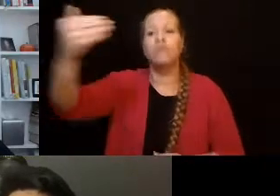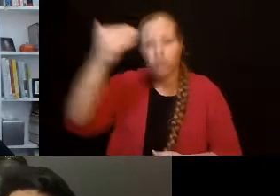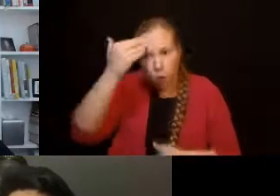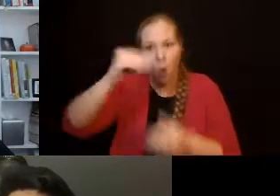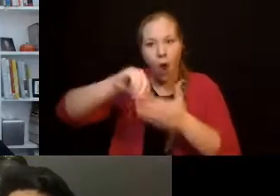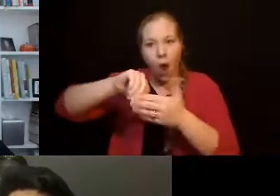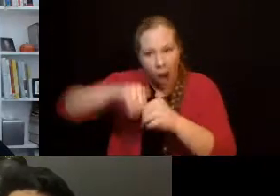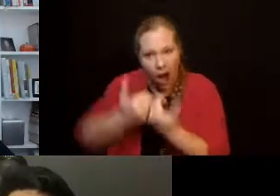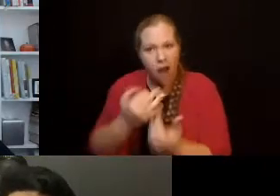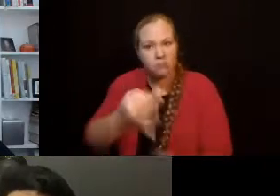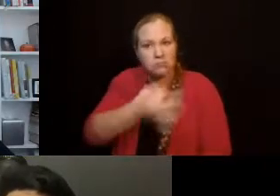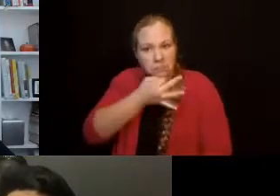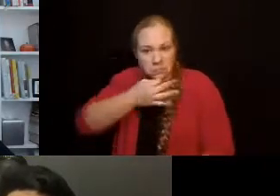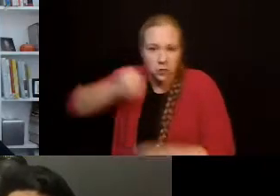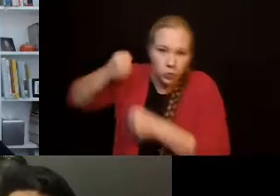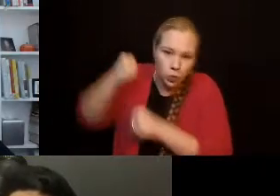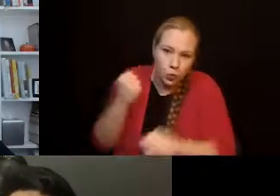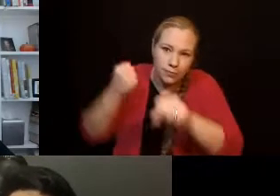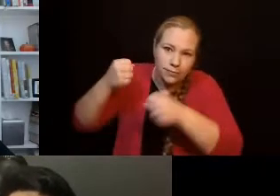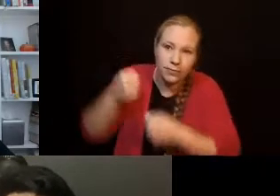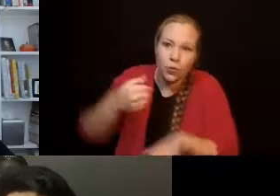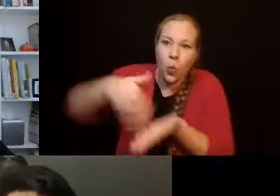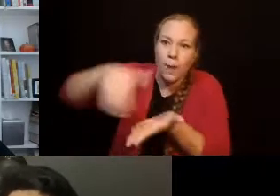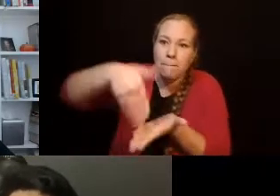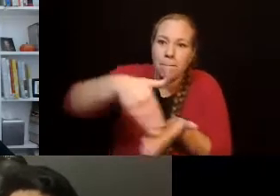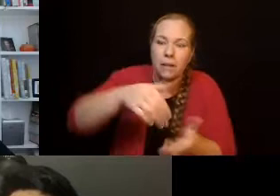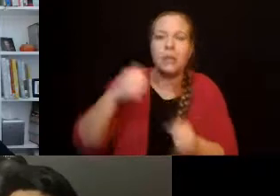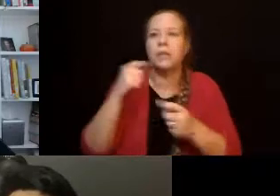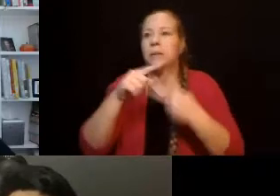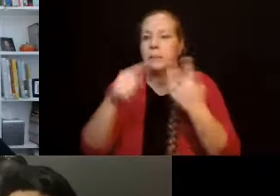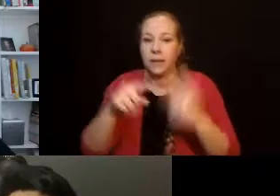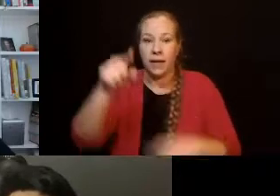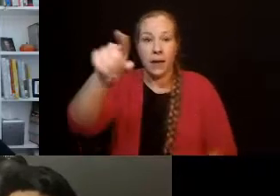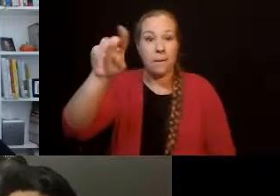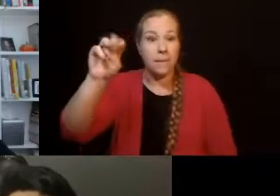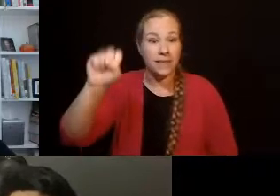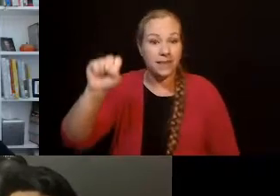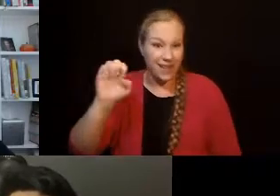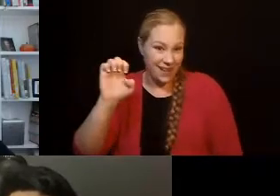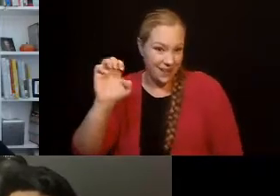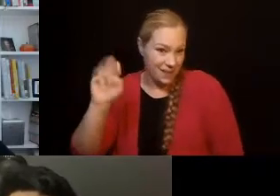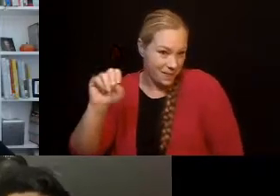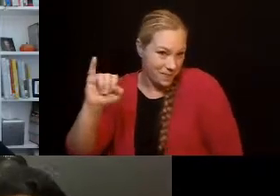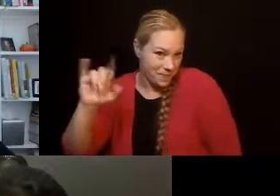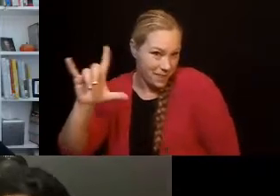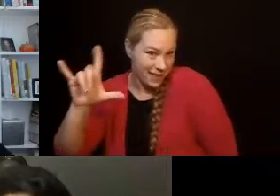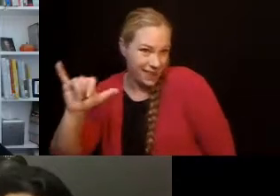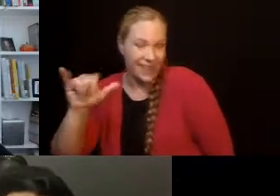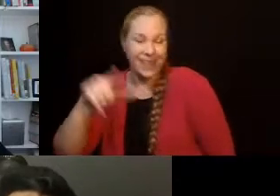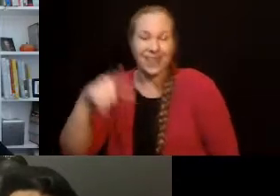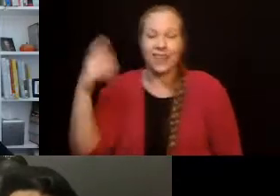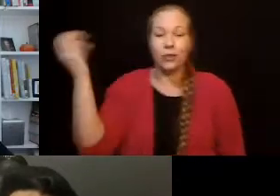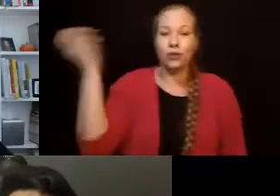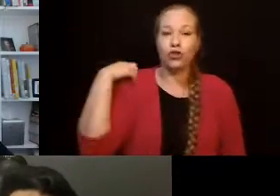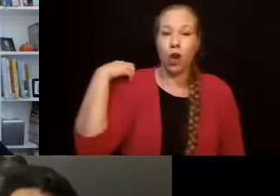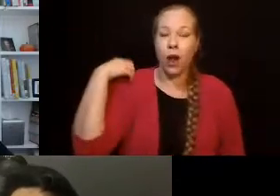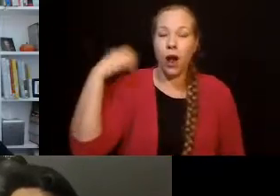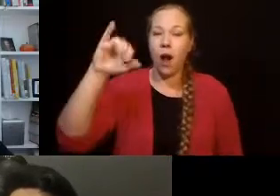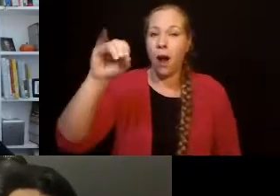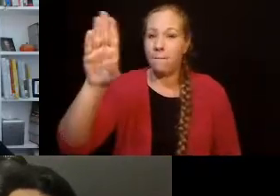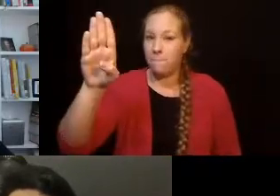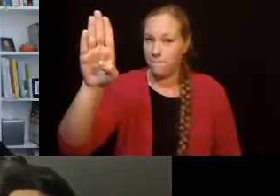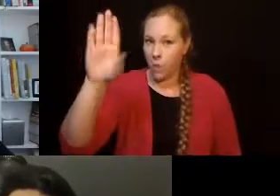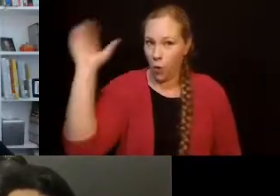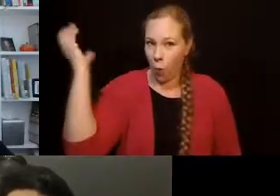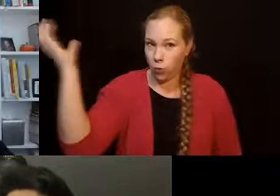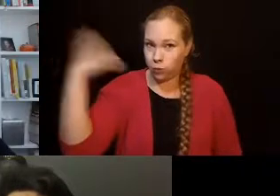And Miss Emily was his job coach who created his first job. And she helped him learn how to